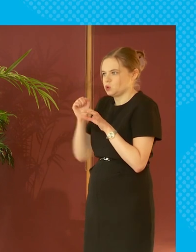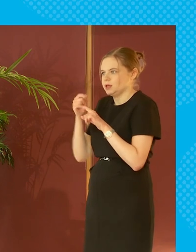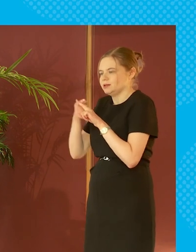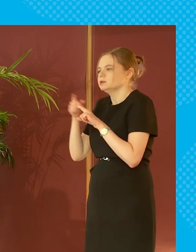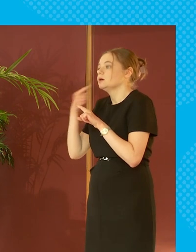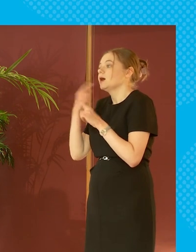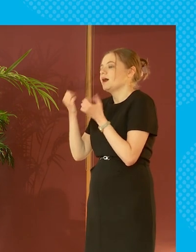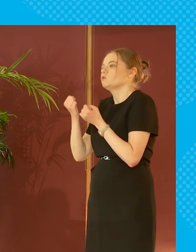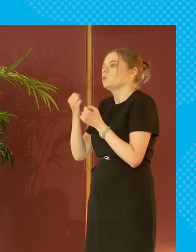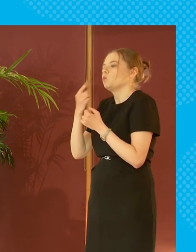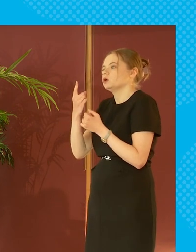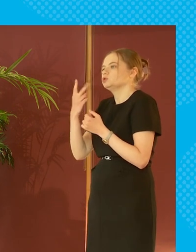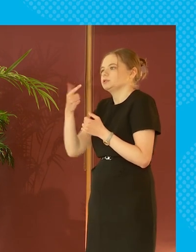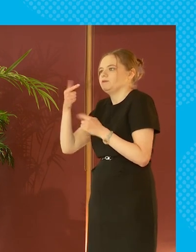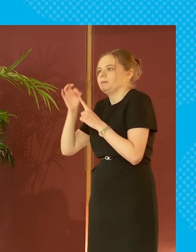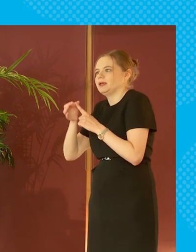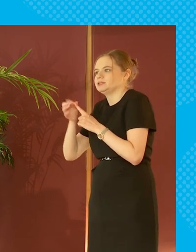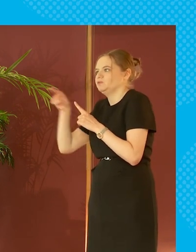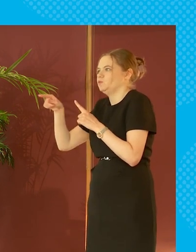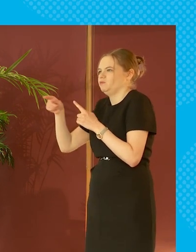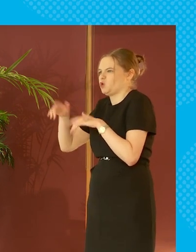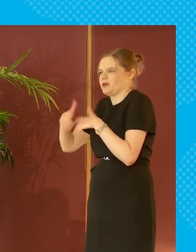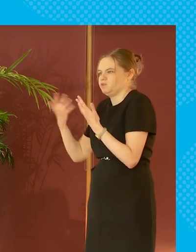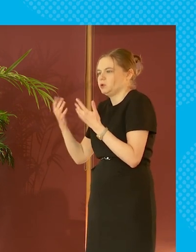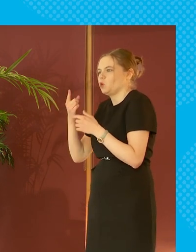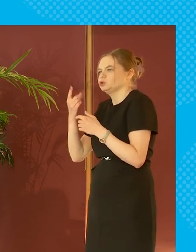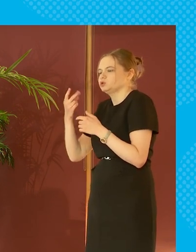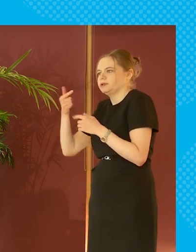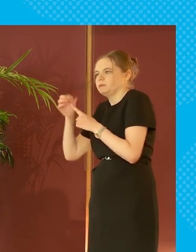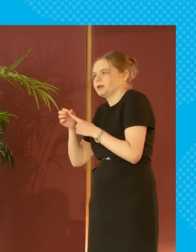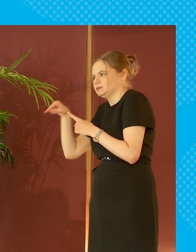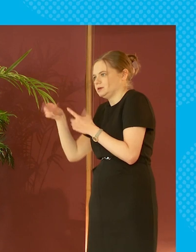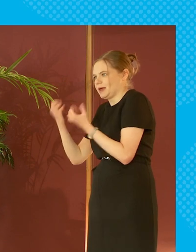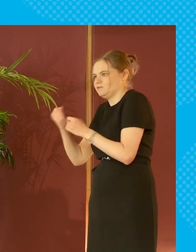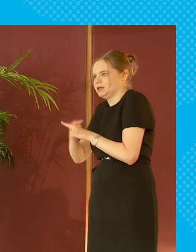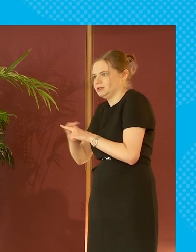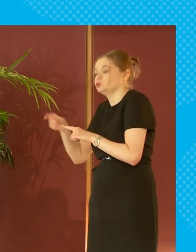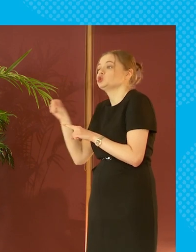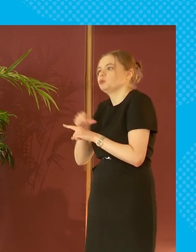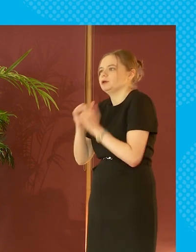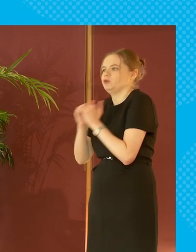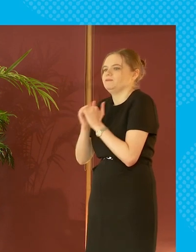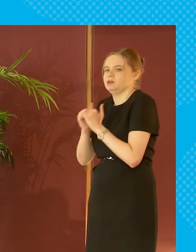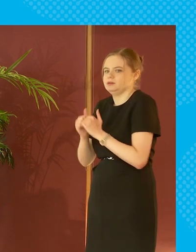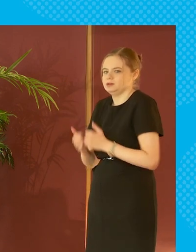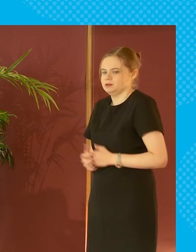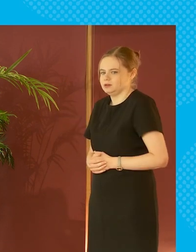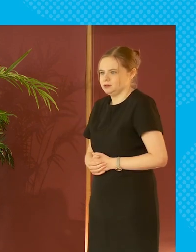127 pence for every 100 pence that somebody gets in england so you know be grateful